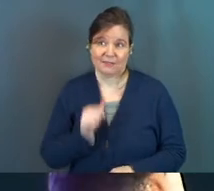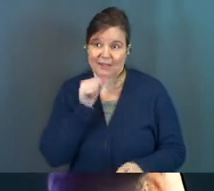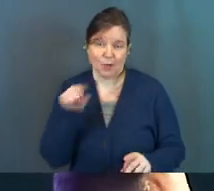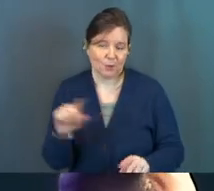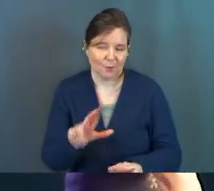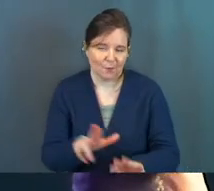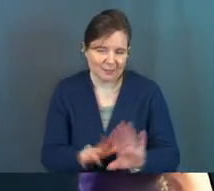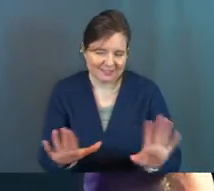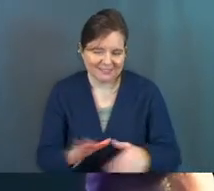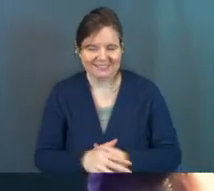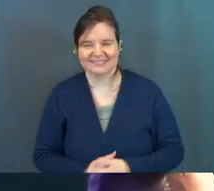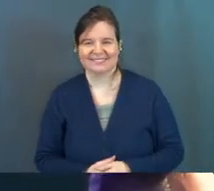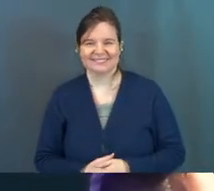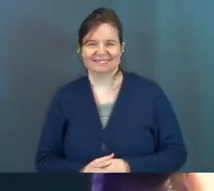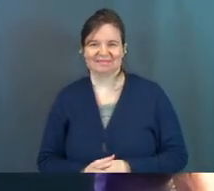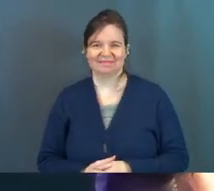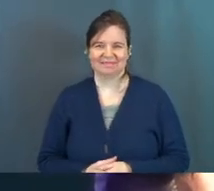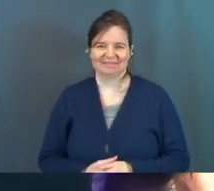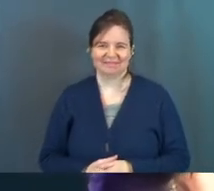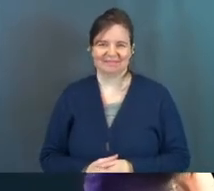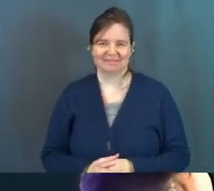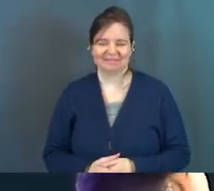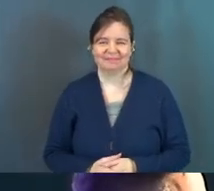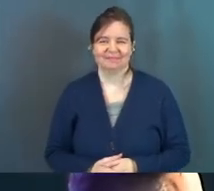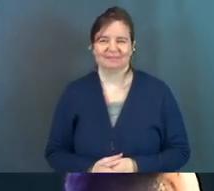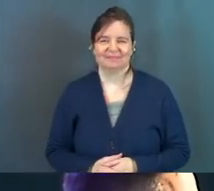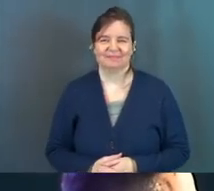Not you, of course. But, you know.